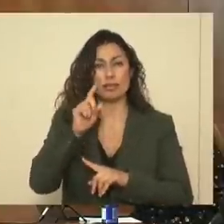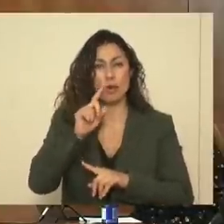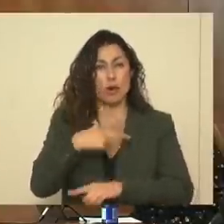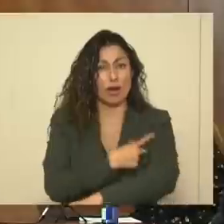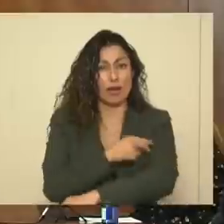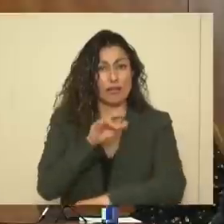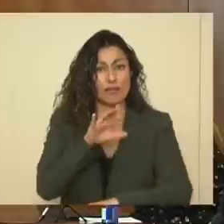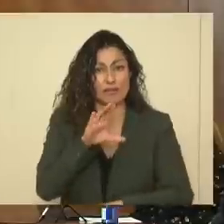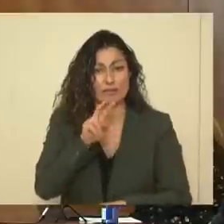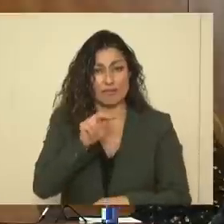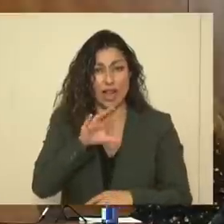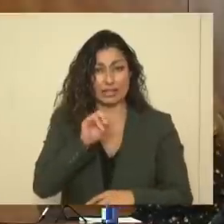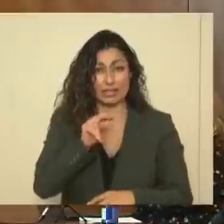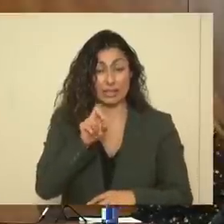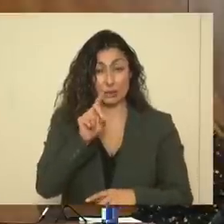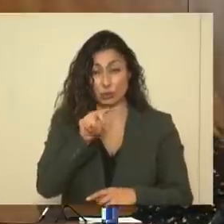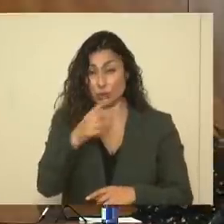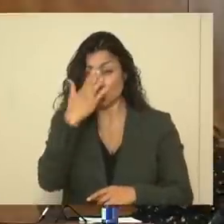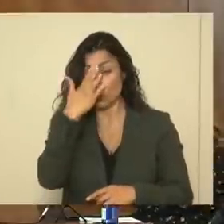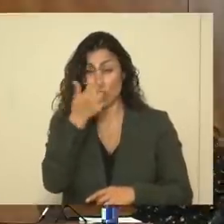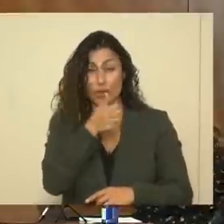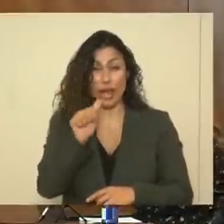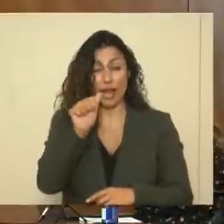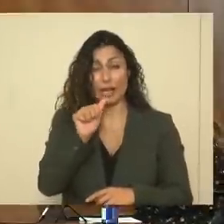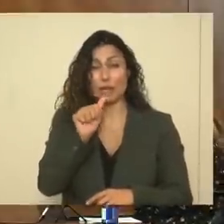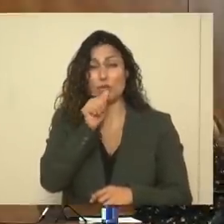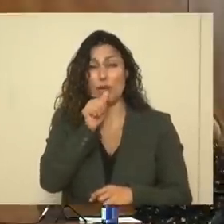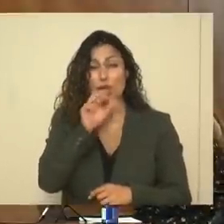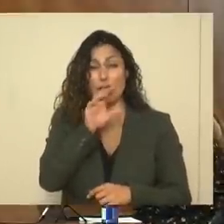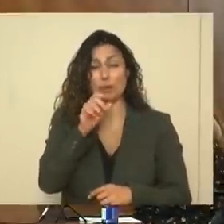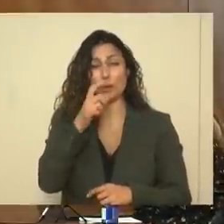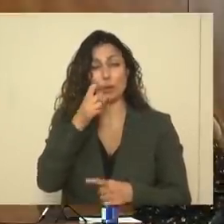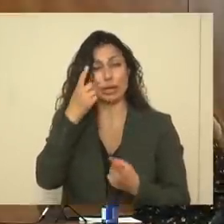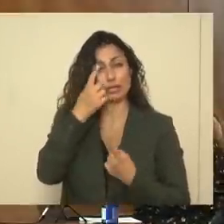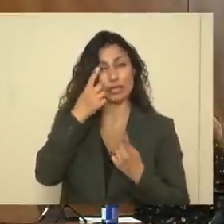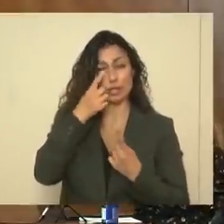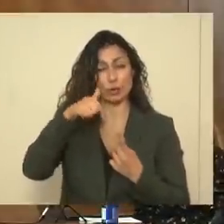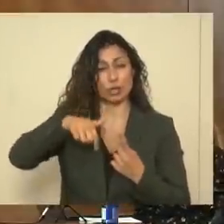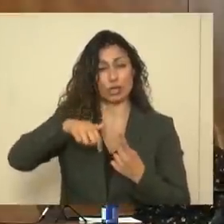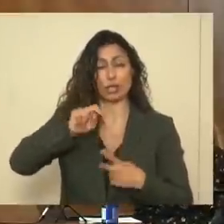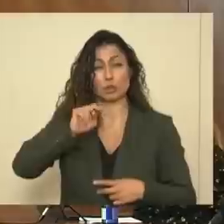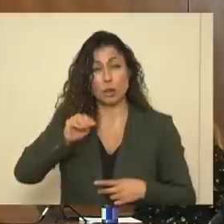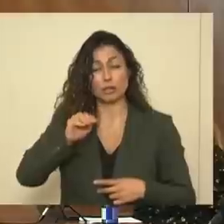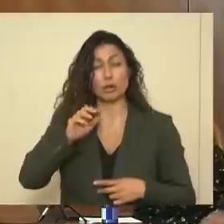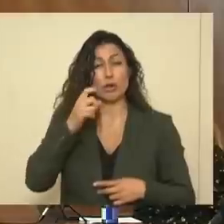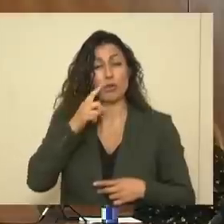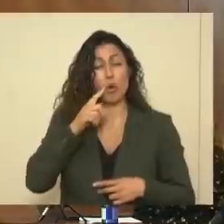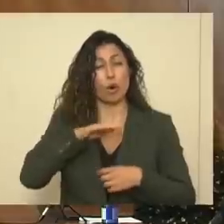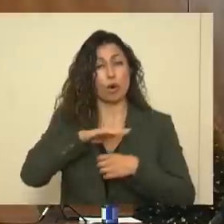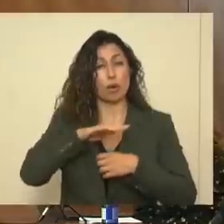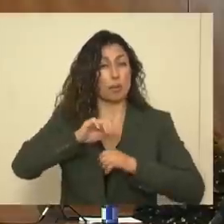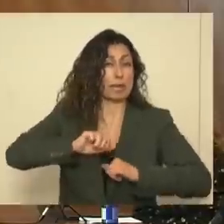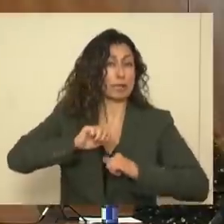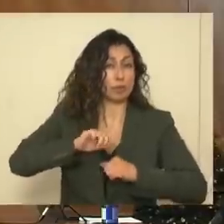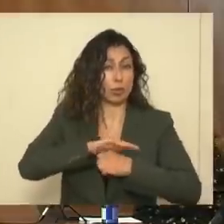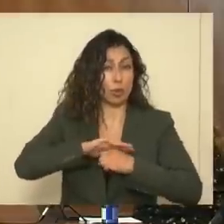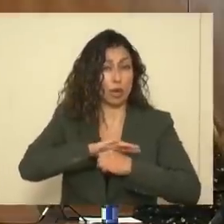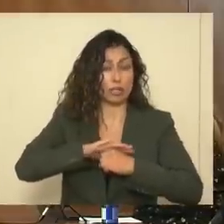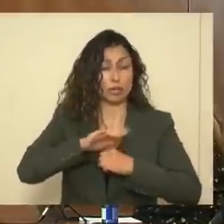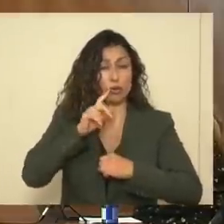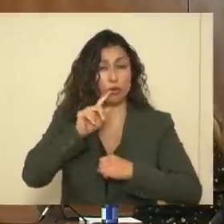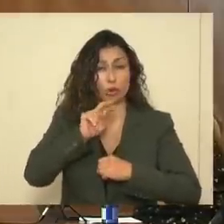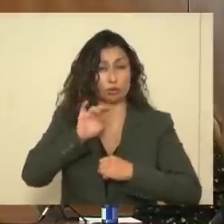Are you aware of any private companies looking into New Mexico for potential locations for trials? And then